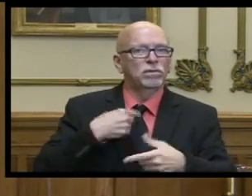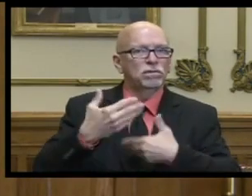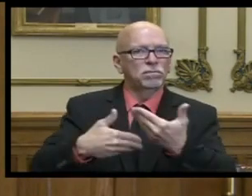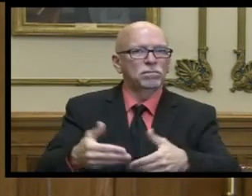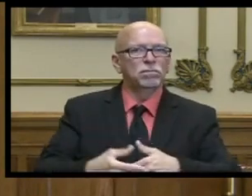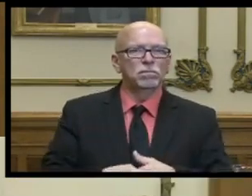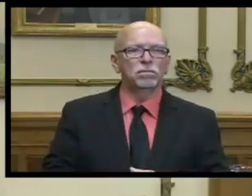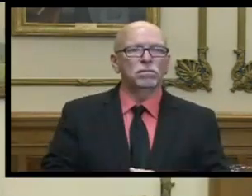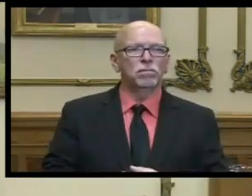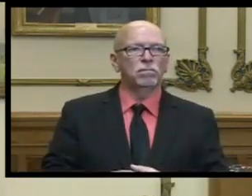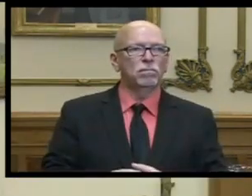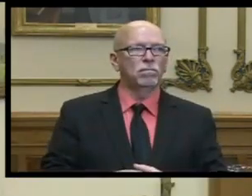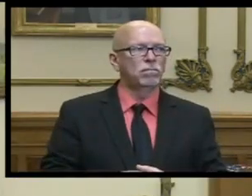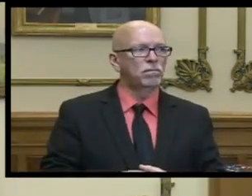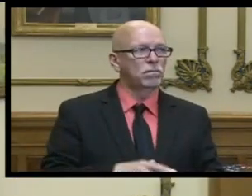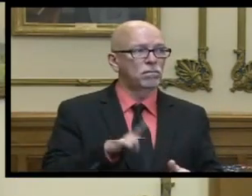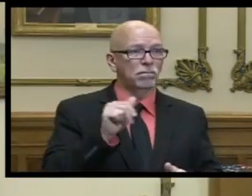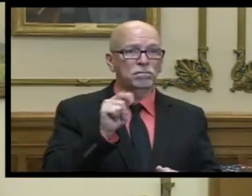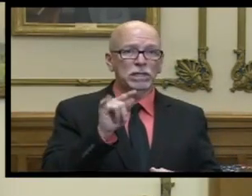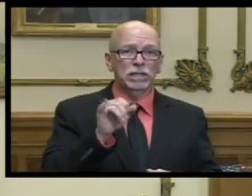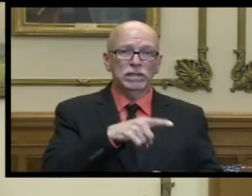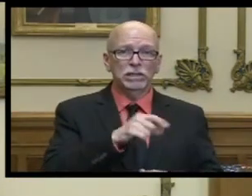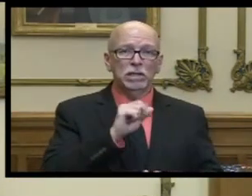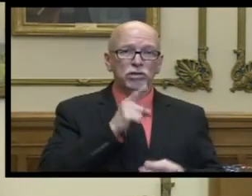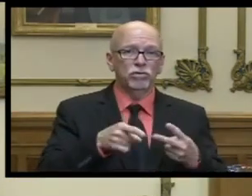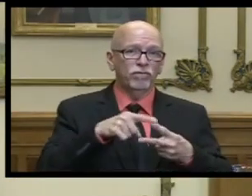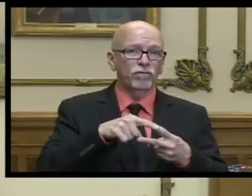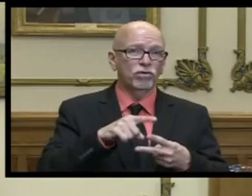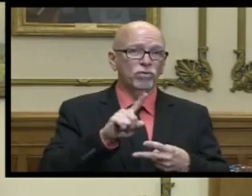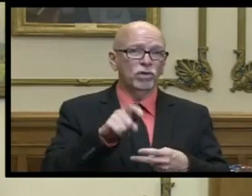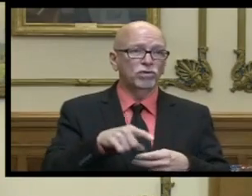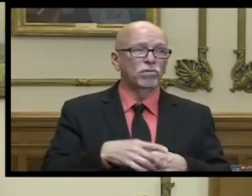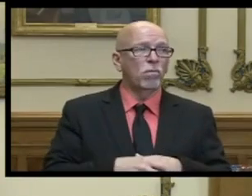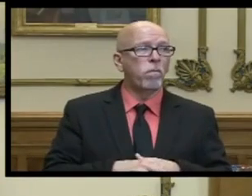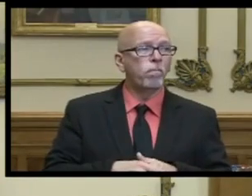katie did you get the first half